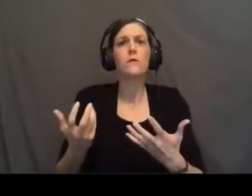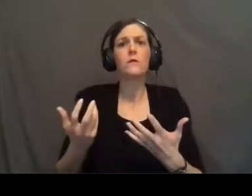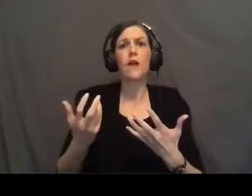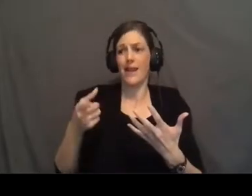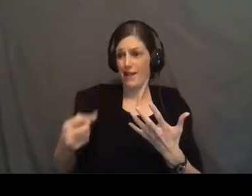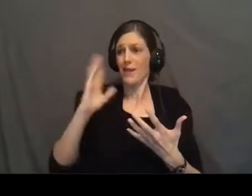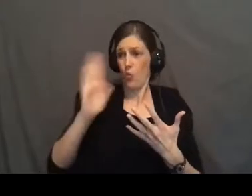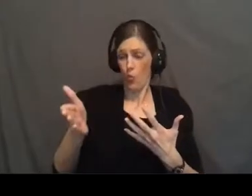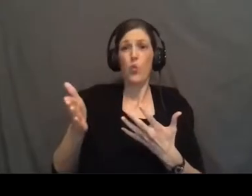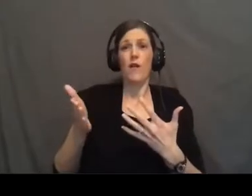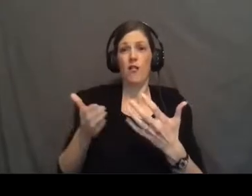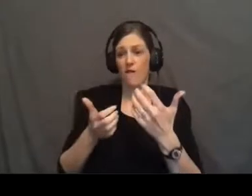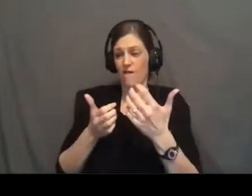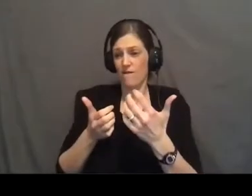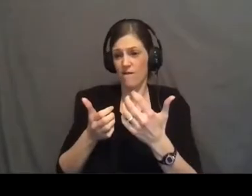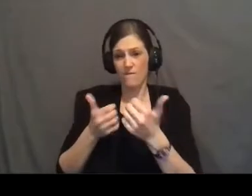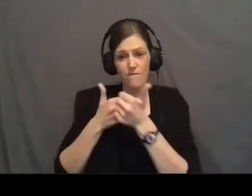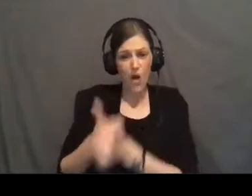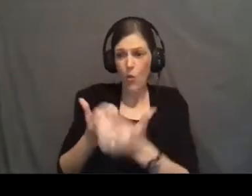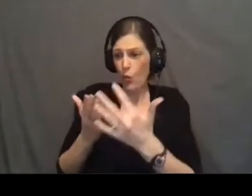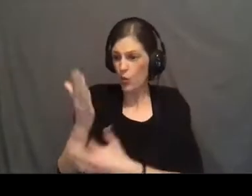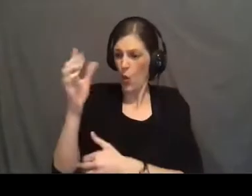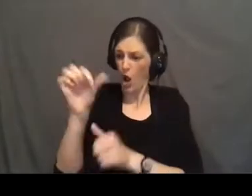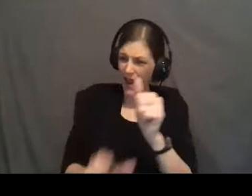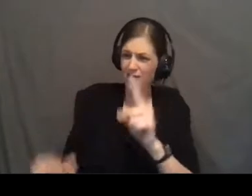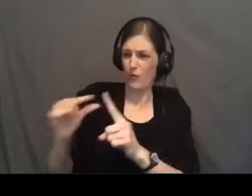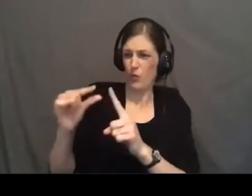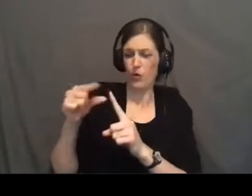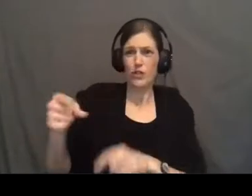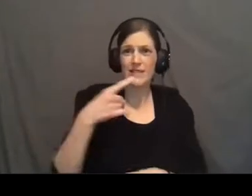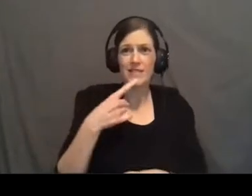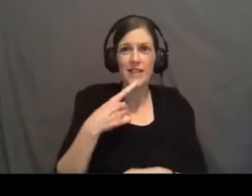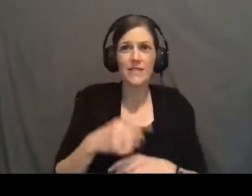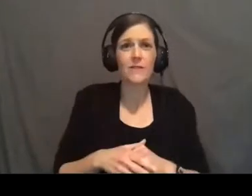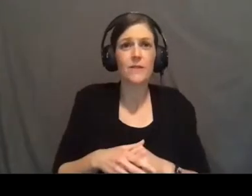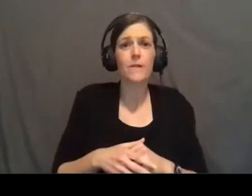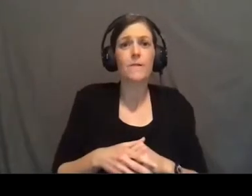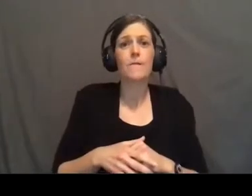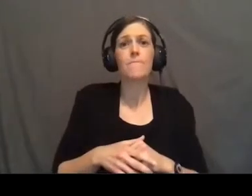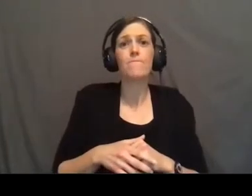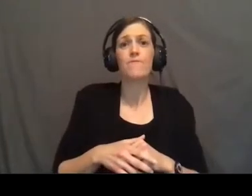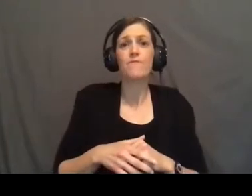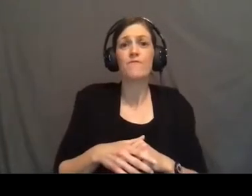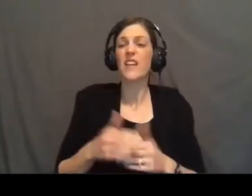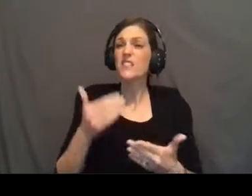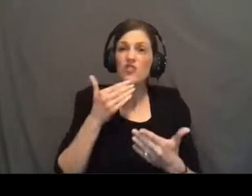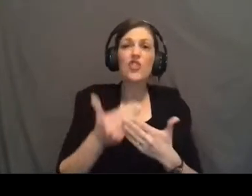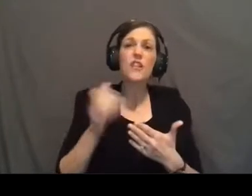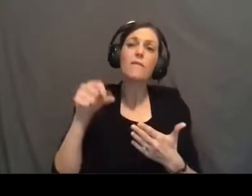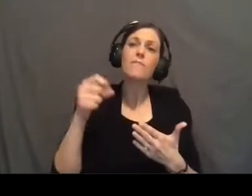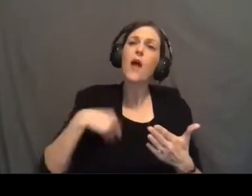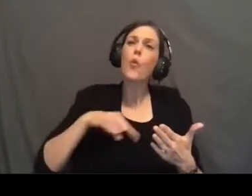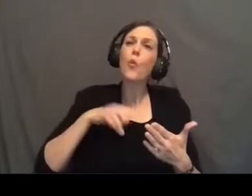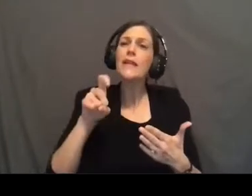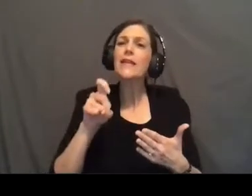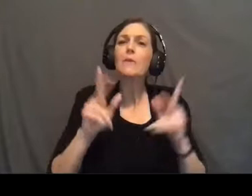will follow through on every single word he says. As good as it is, and we need people to